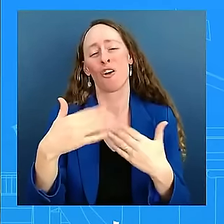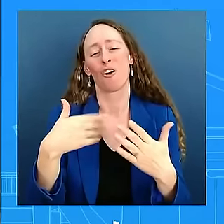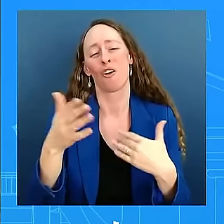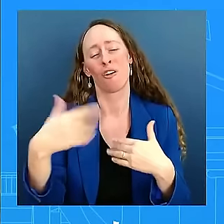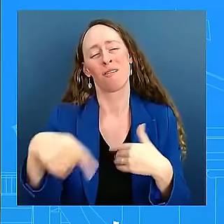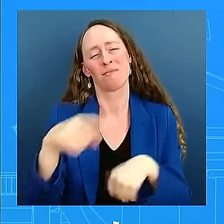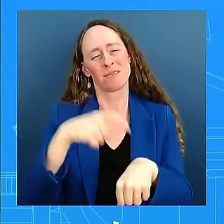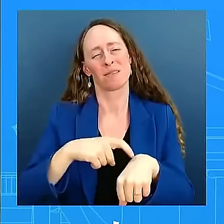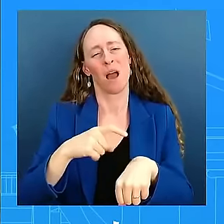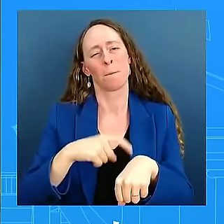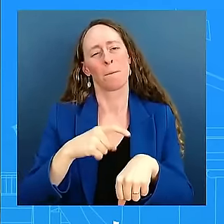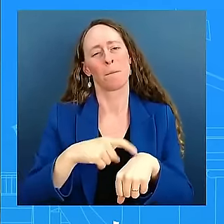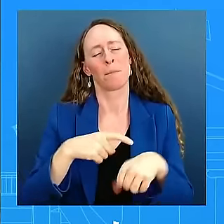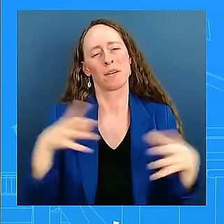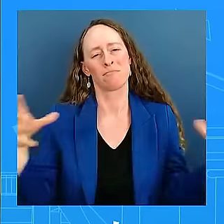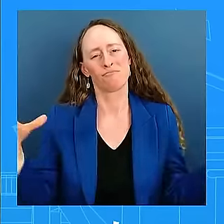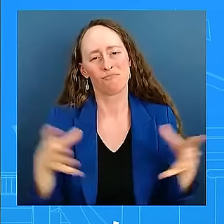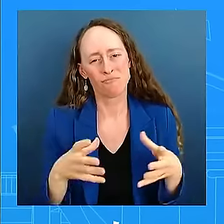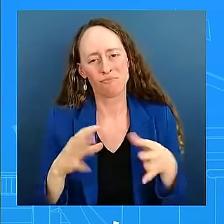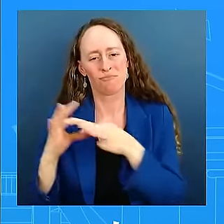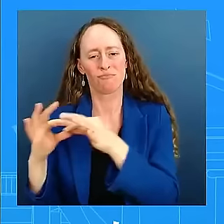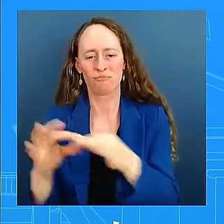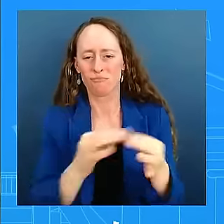communities. So, yeah, it's dangerous.